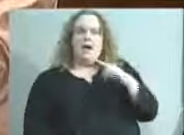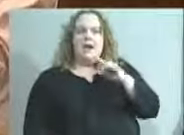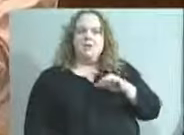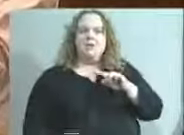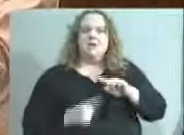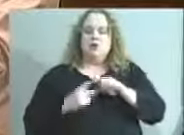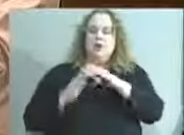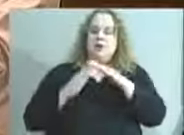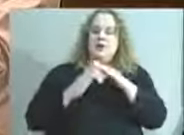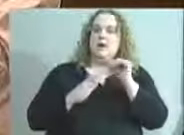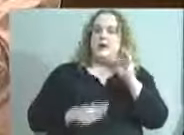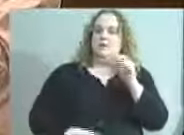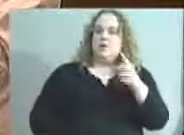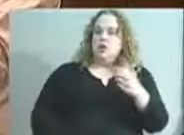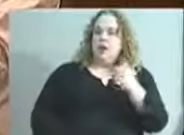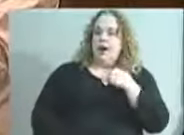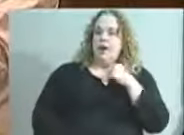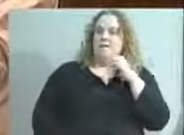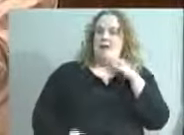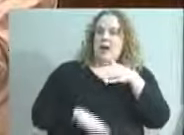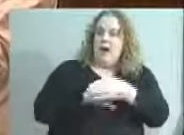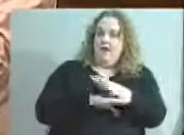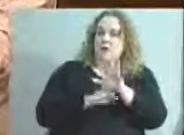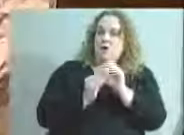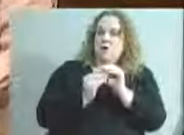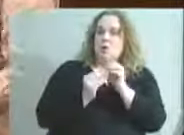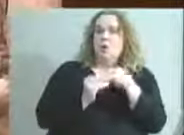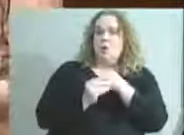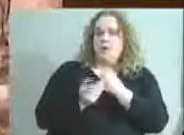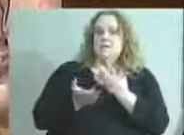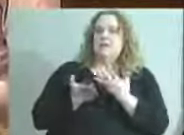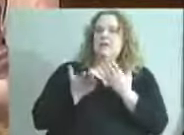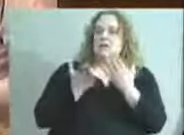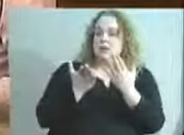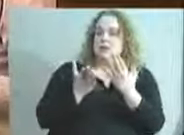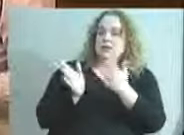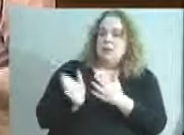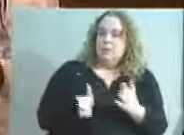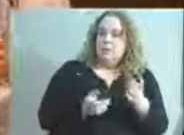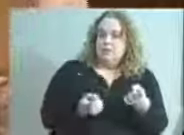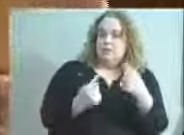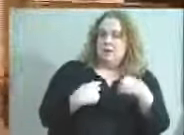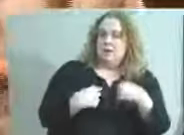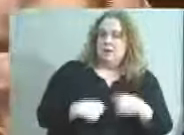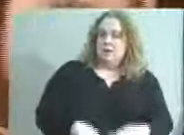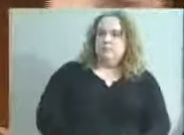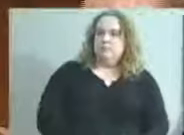We're having an executive session tonight. We suggest you discuss plans to attend. Thank you.